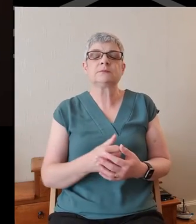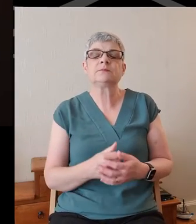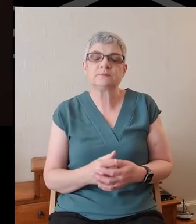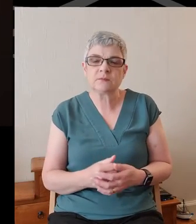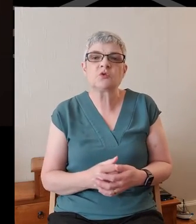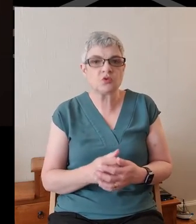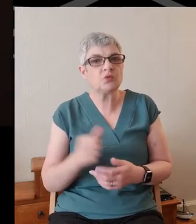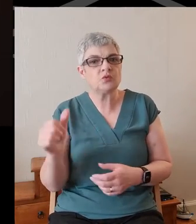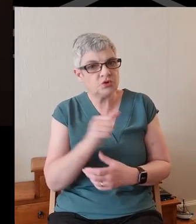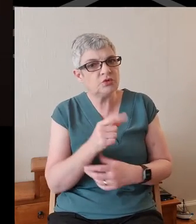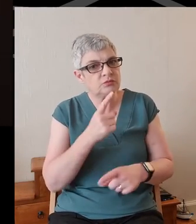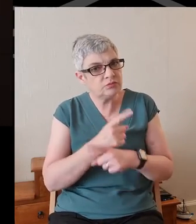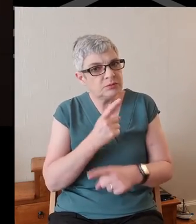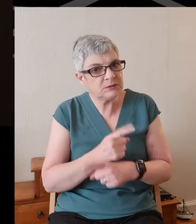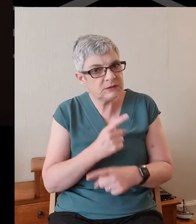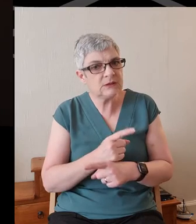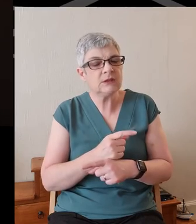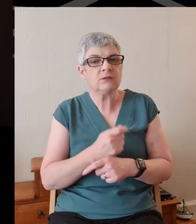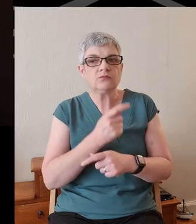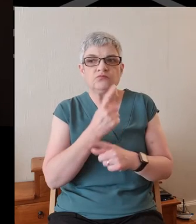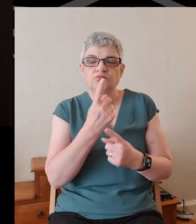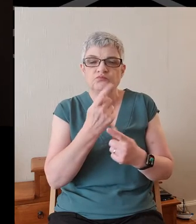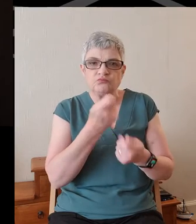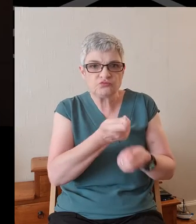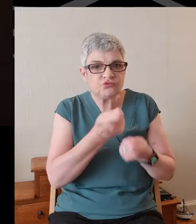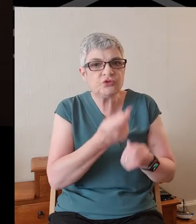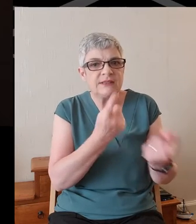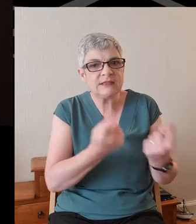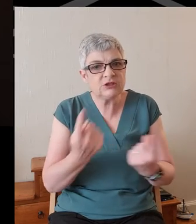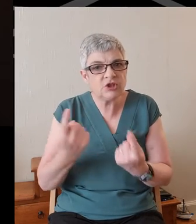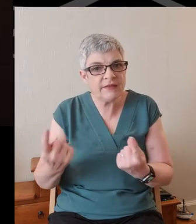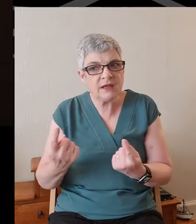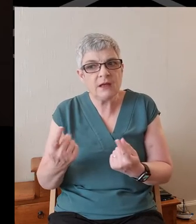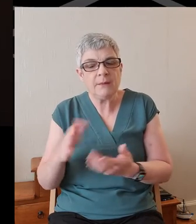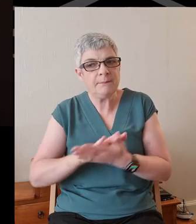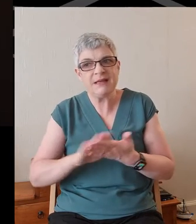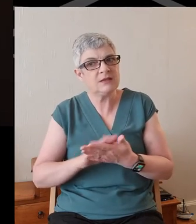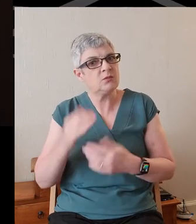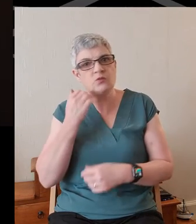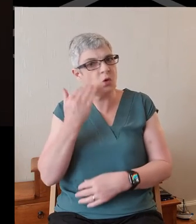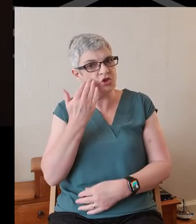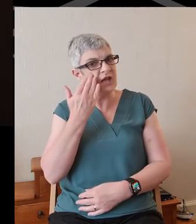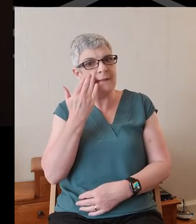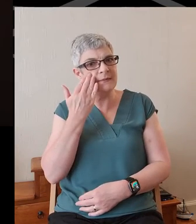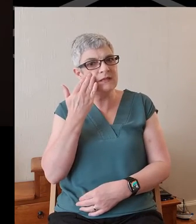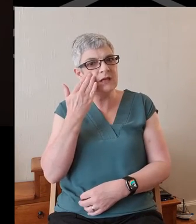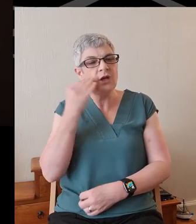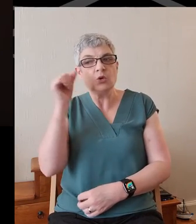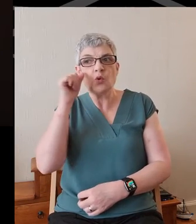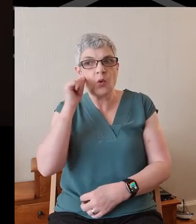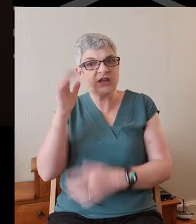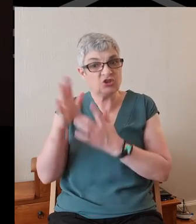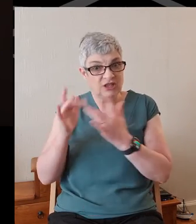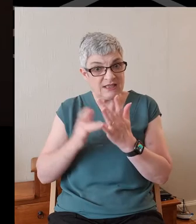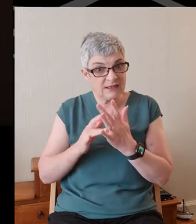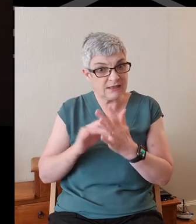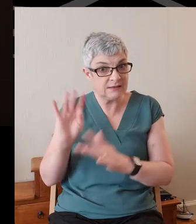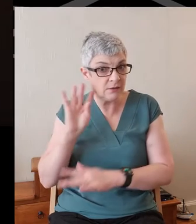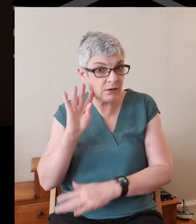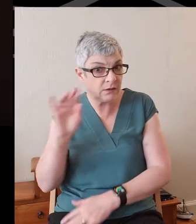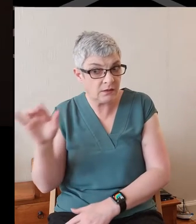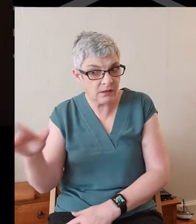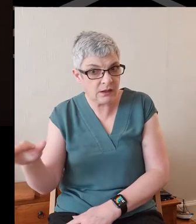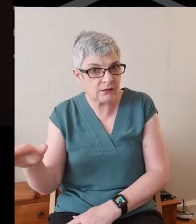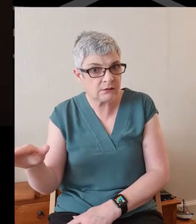So we should speak and treat one another in such a way that we would not be ashamed knowing that the Lord Jesus is within earshot.